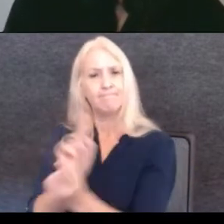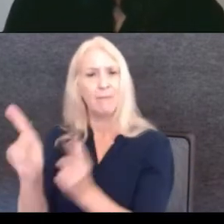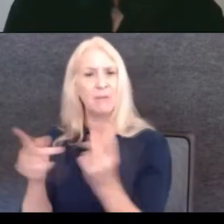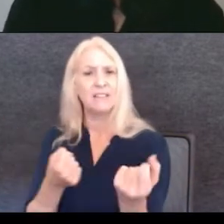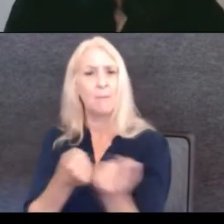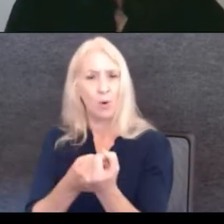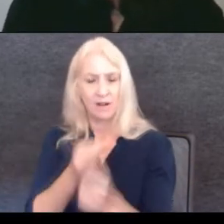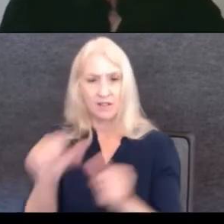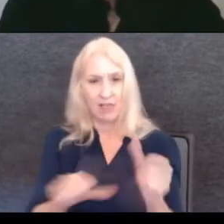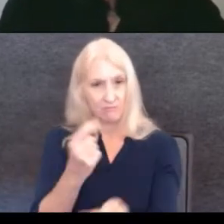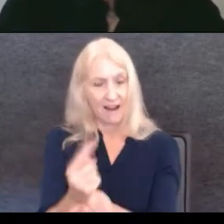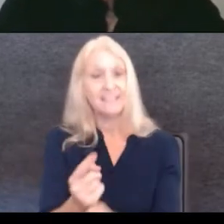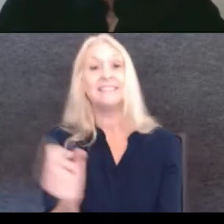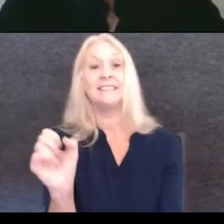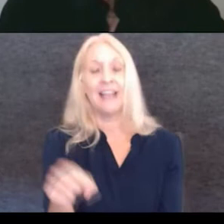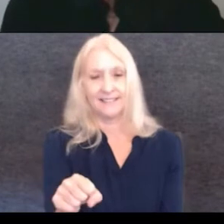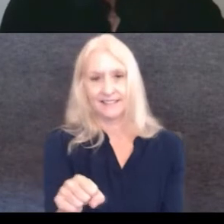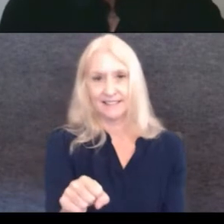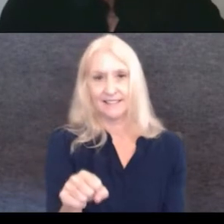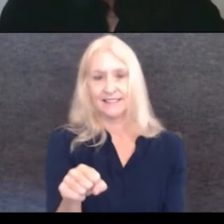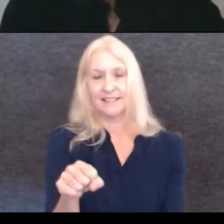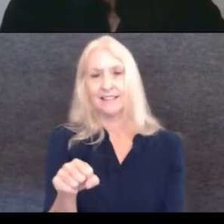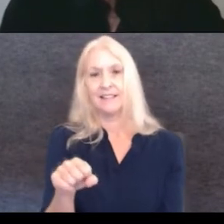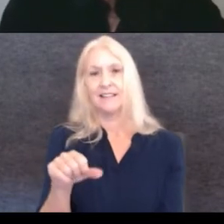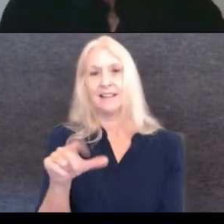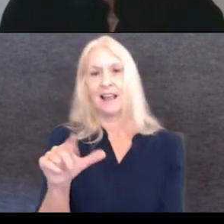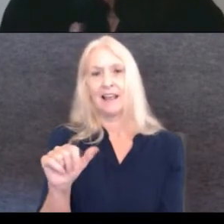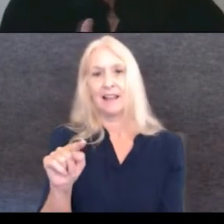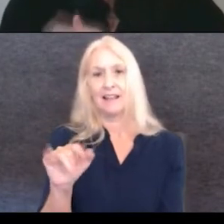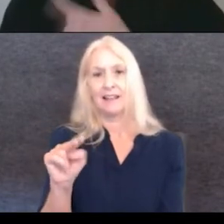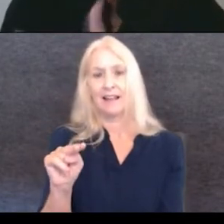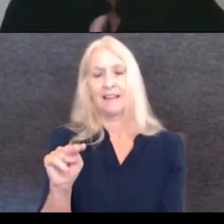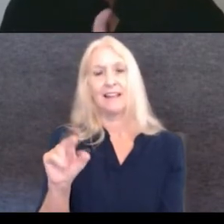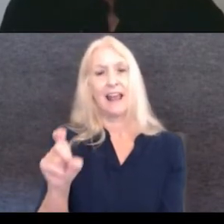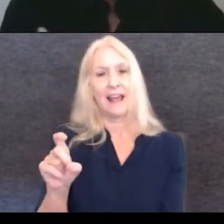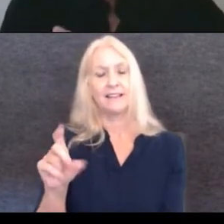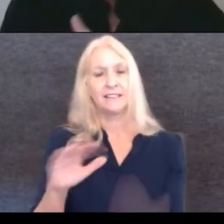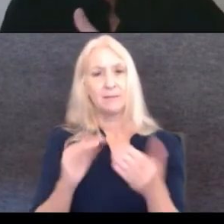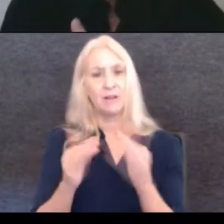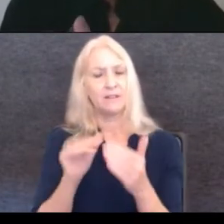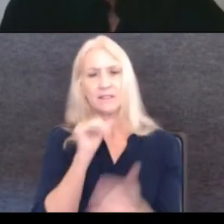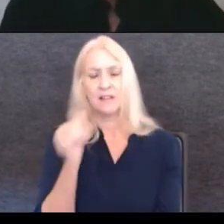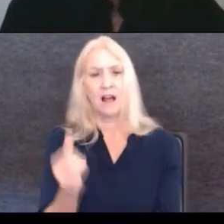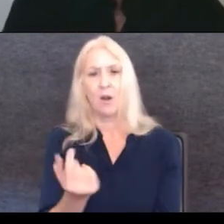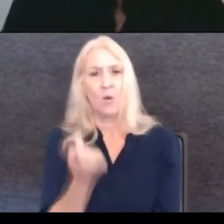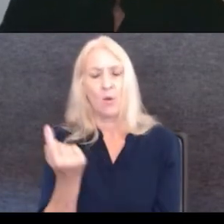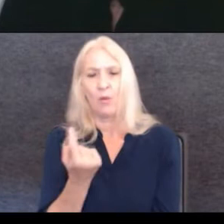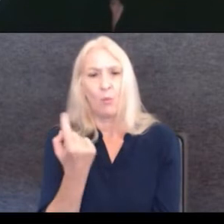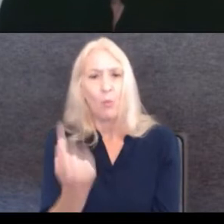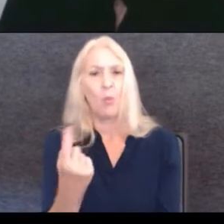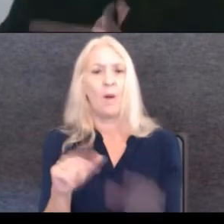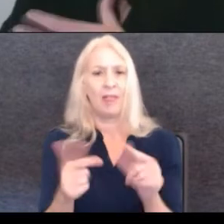Right. And, and the Latina Latinx community is not like monolithic. It's, it's very diverse.